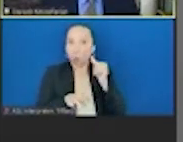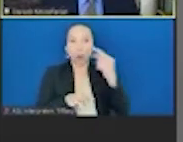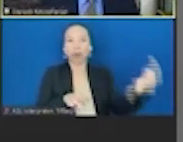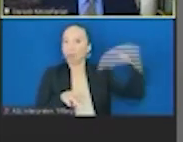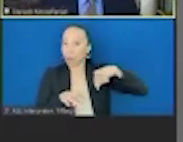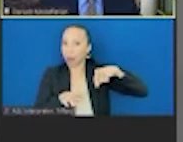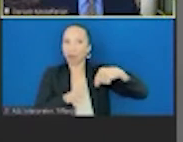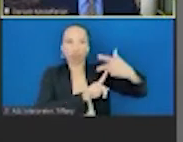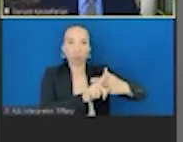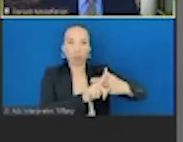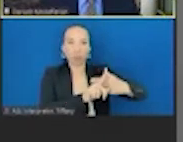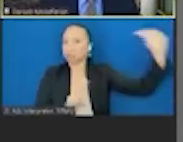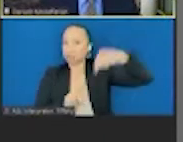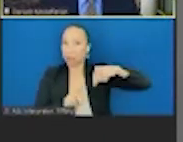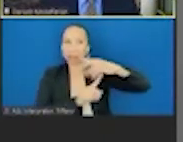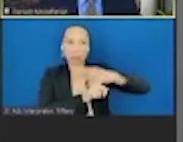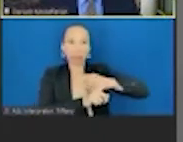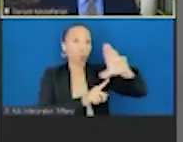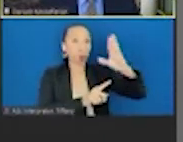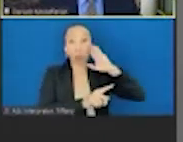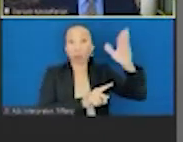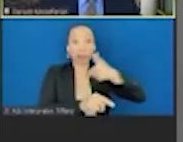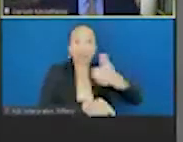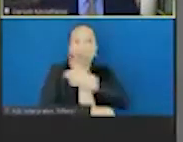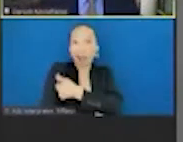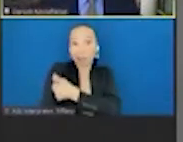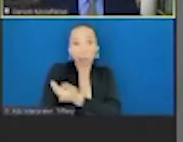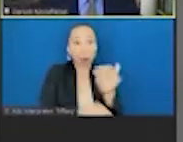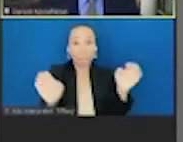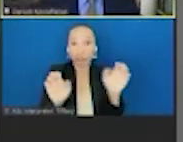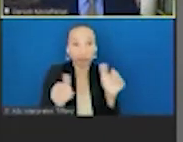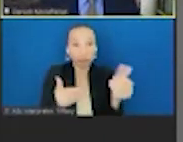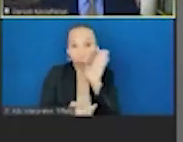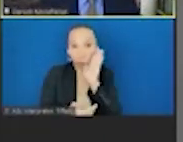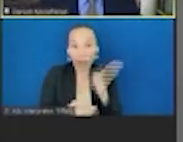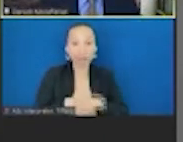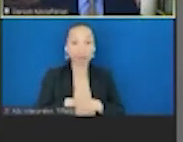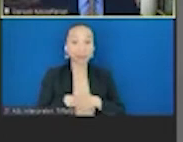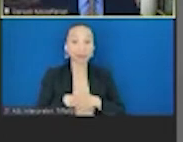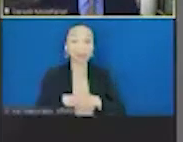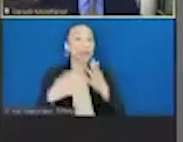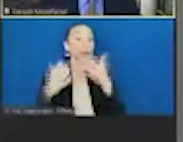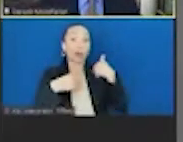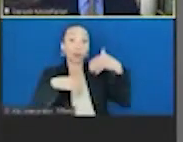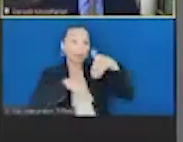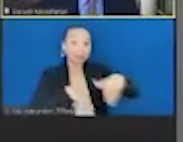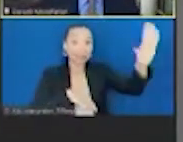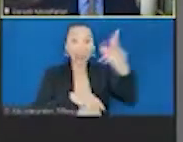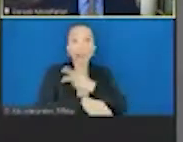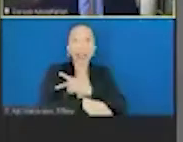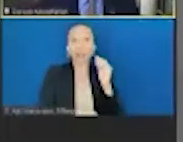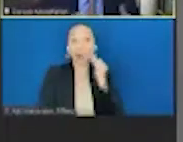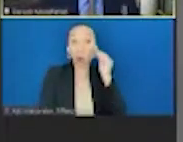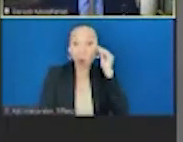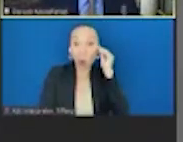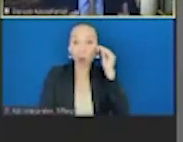months or 6 months in the emergency room or in the hospital. These patients go home and they come in malnourished, and they leave the